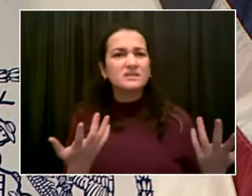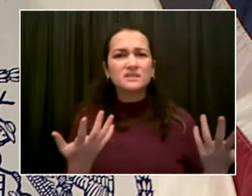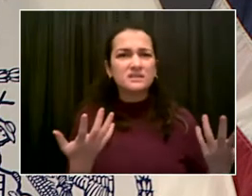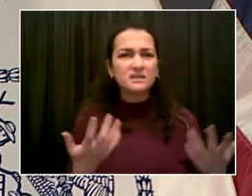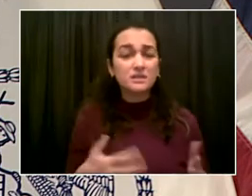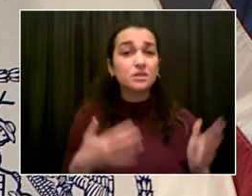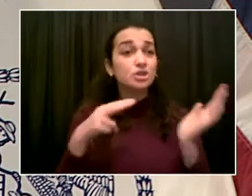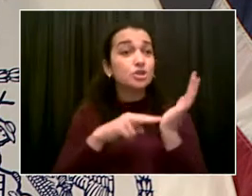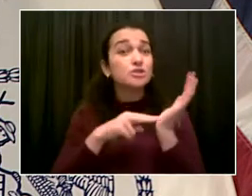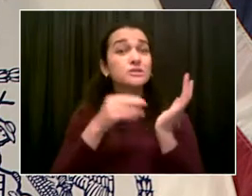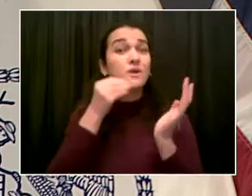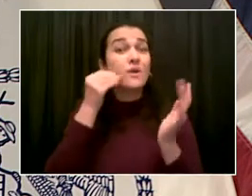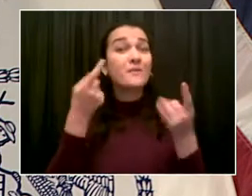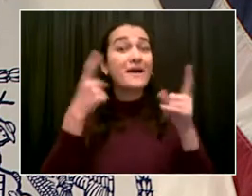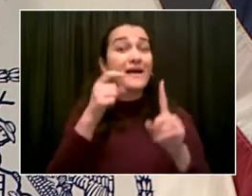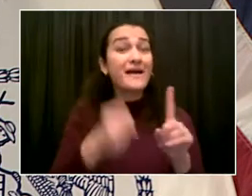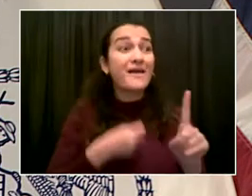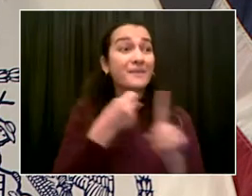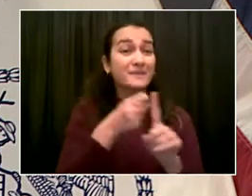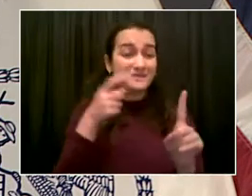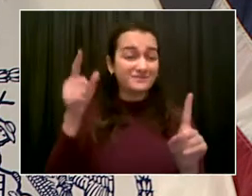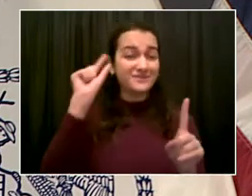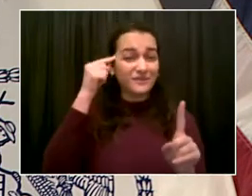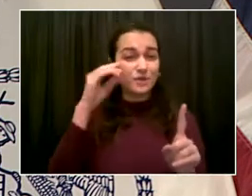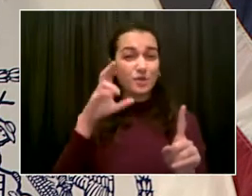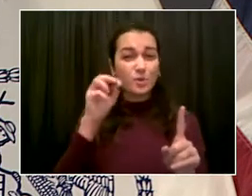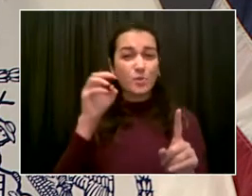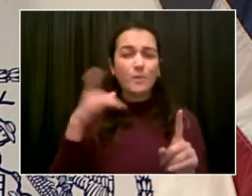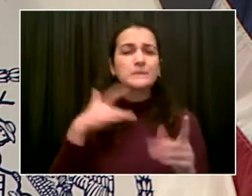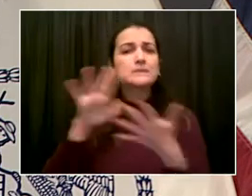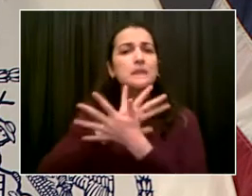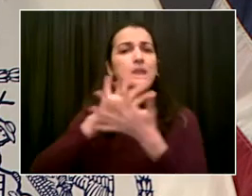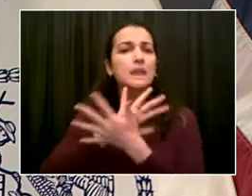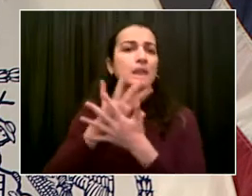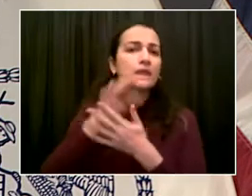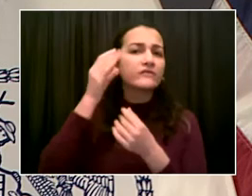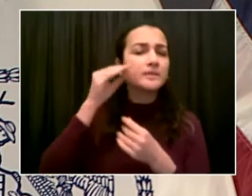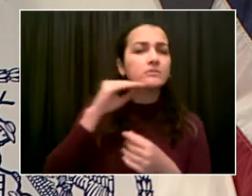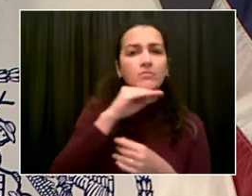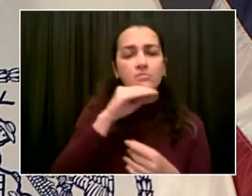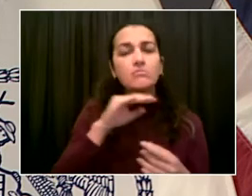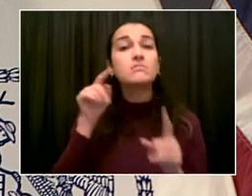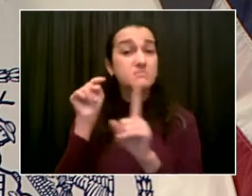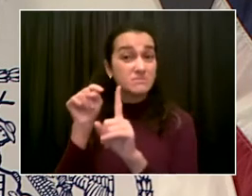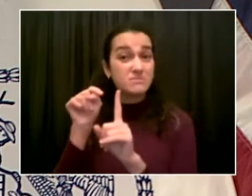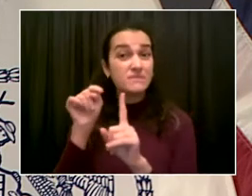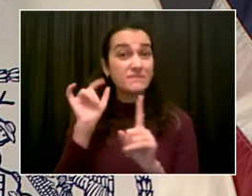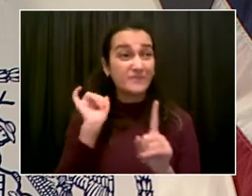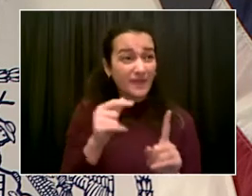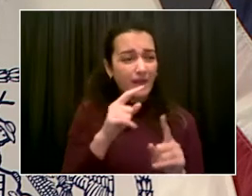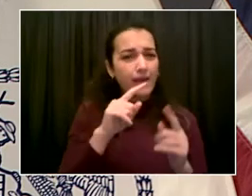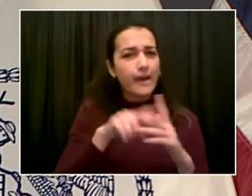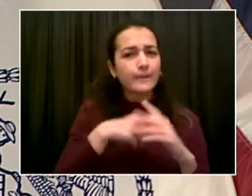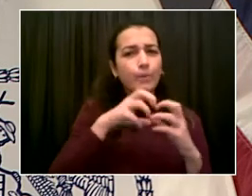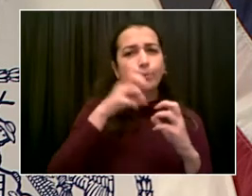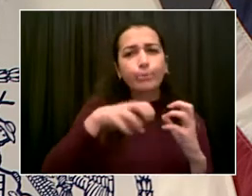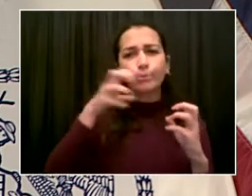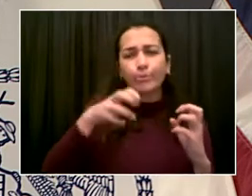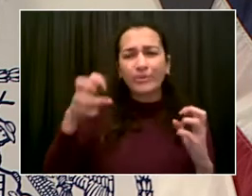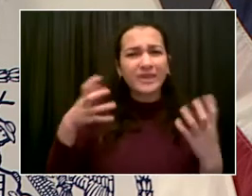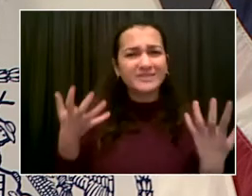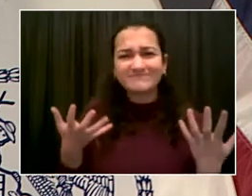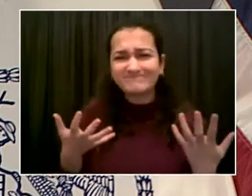this city struggling against COVID, we also had to struggle against Albany and struggle against Washington. That was the reality of 2020. Now,